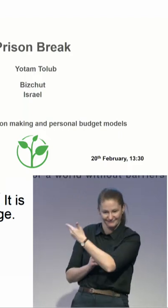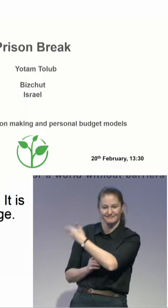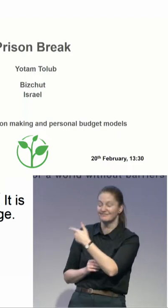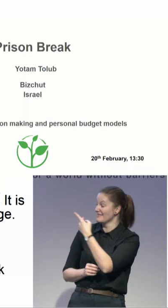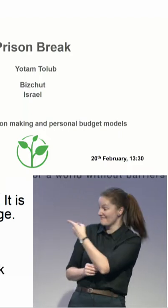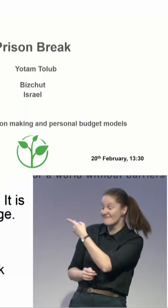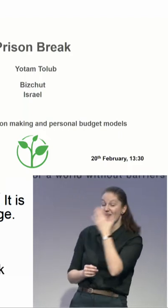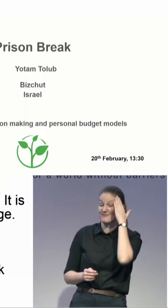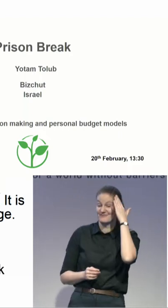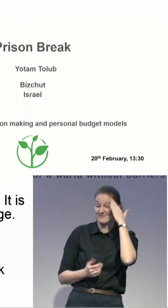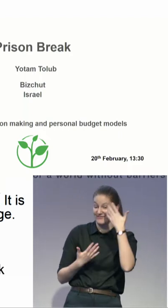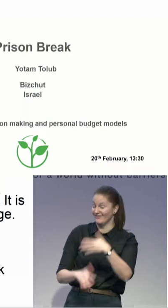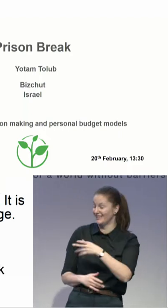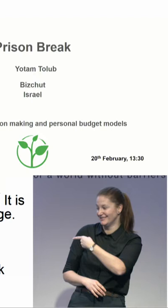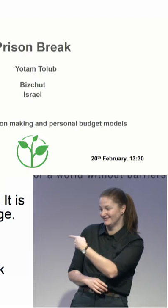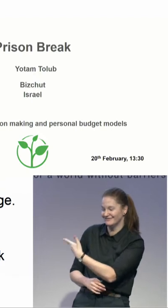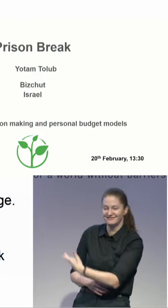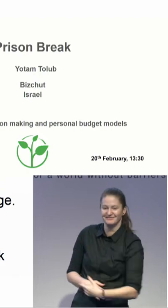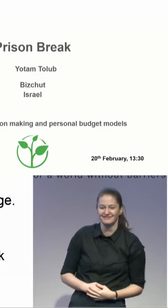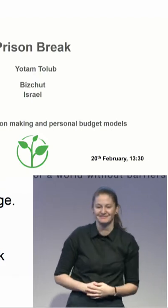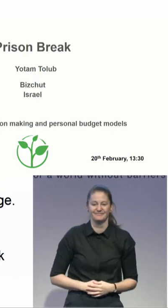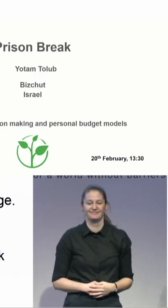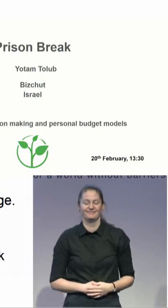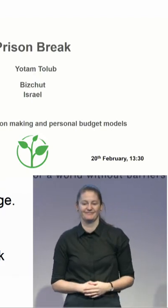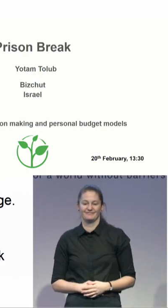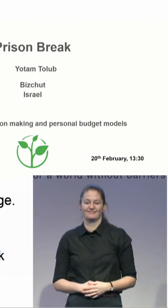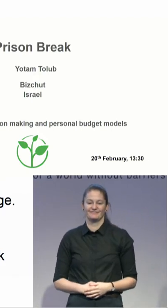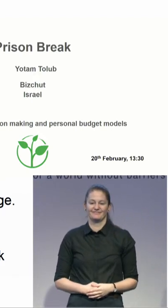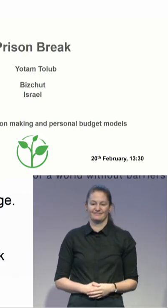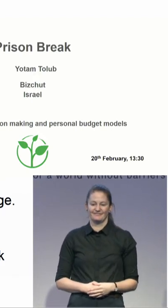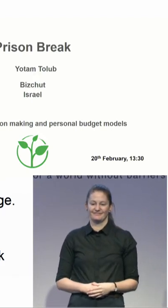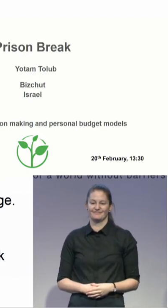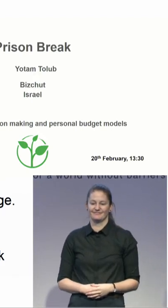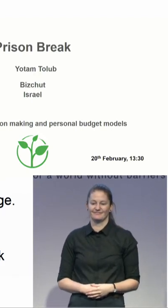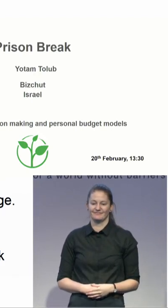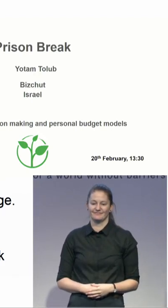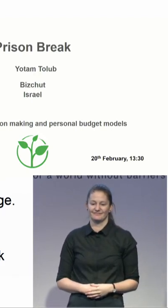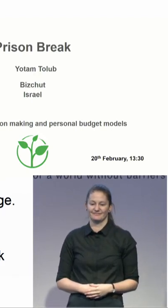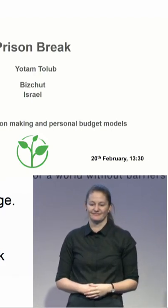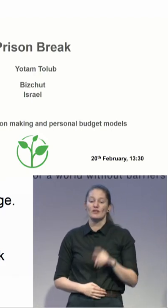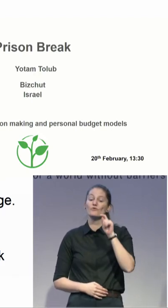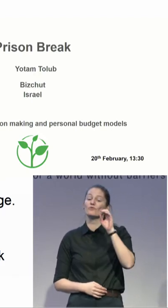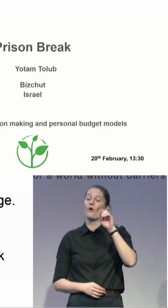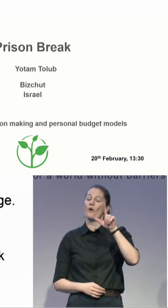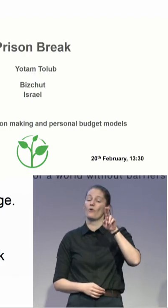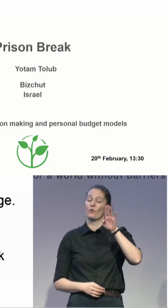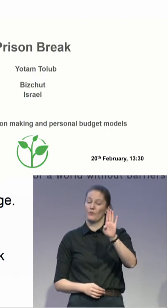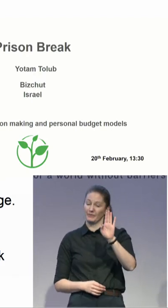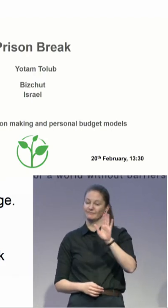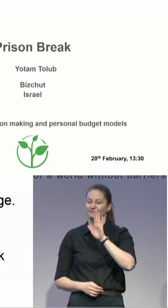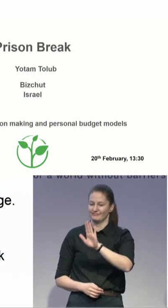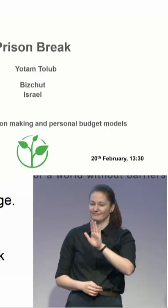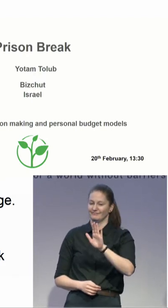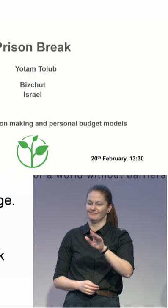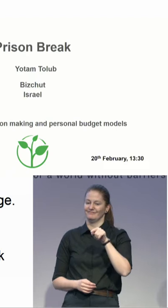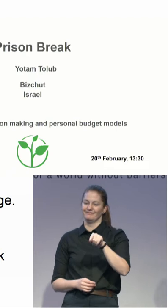existing good practice when he wanted to set up his own services or improve them. So, Jotam, please tell us what is the result